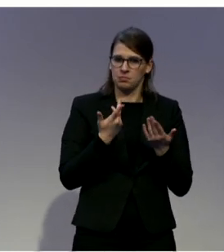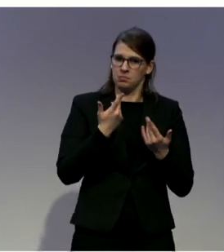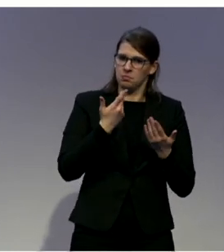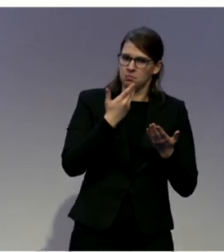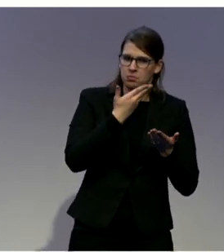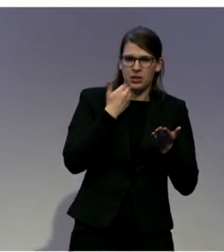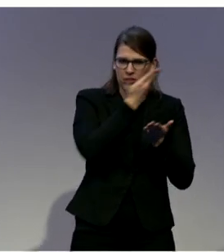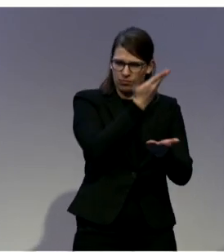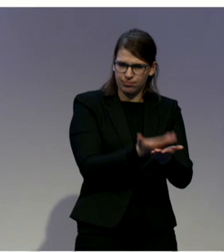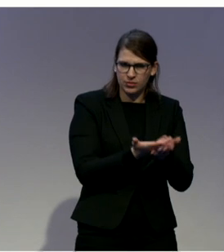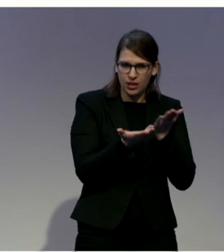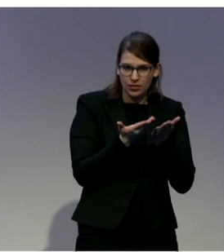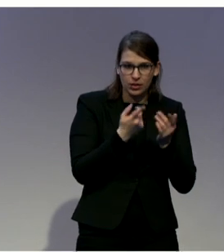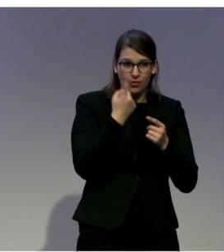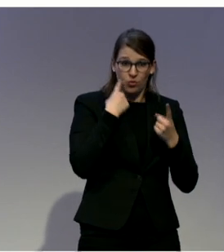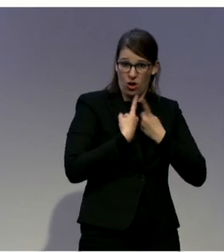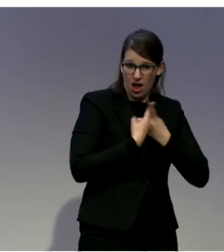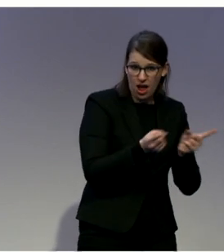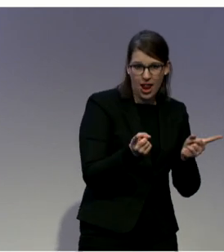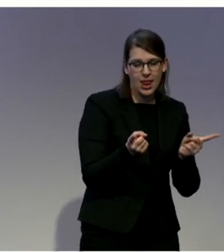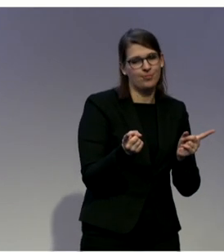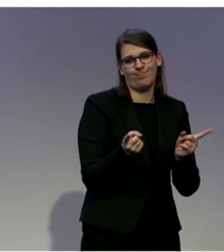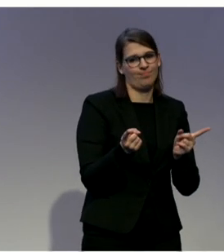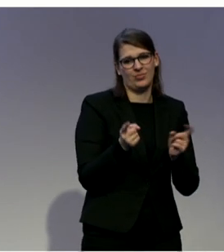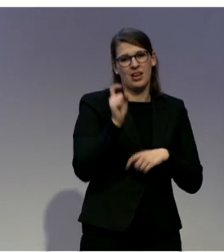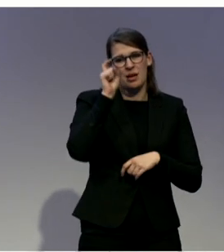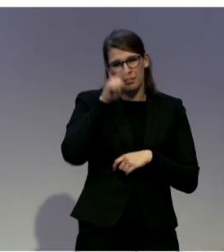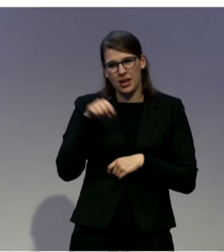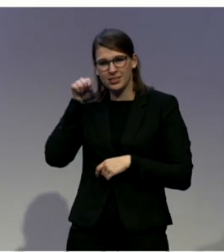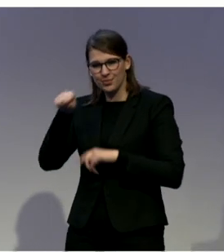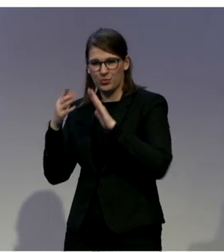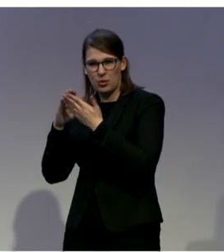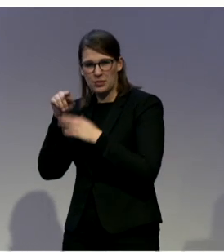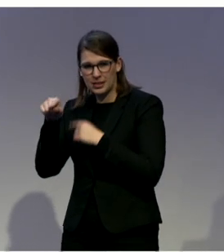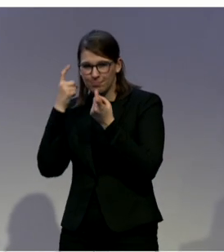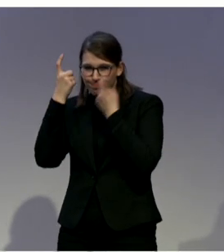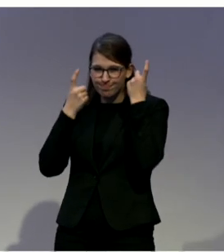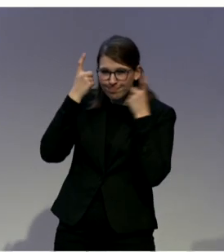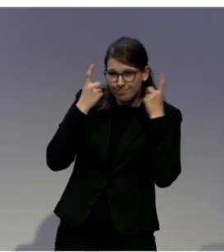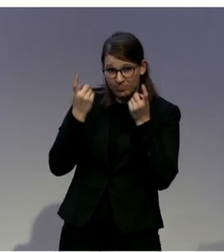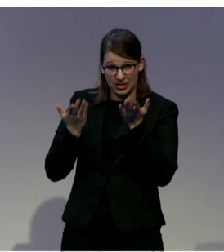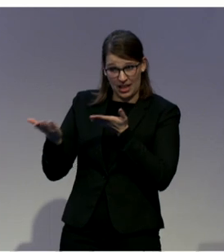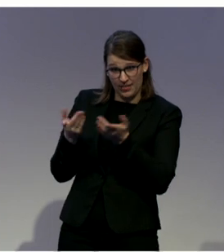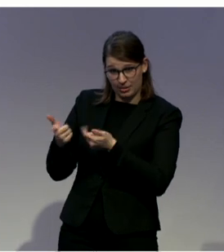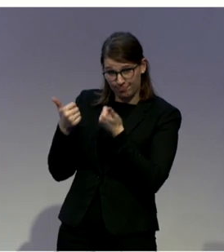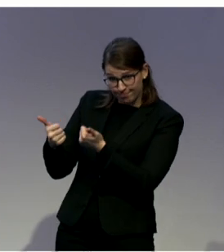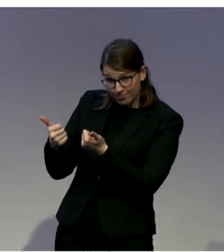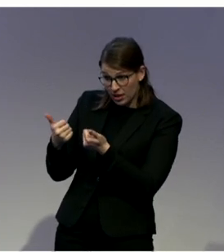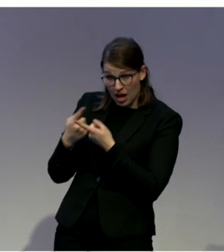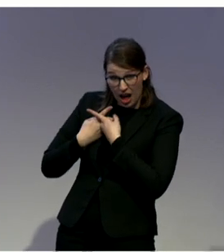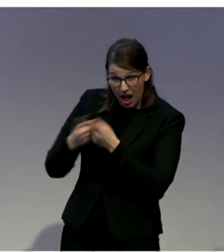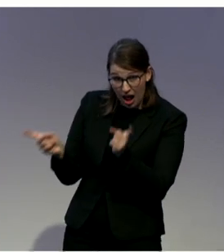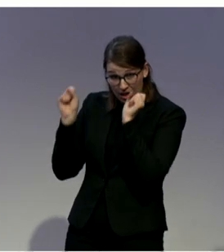in the community that can people with disabilities also use as everybody else? So, this is the path of